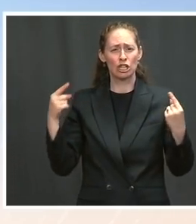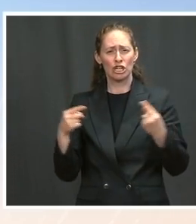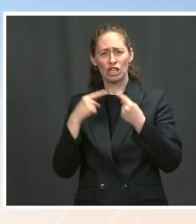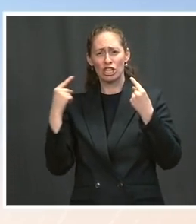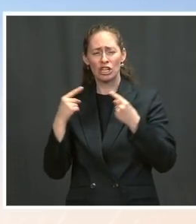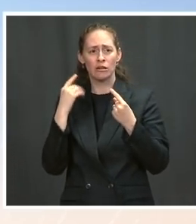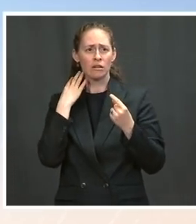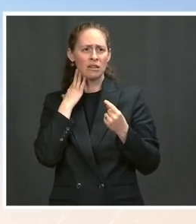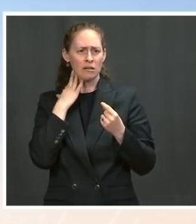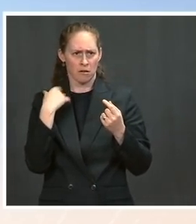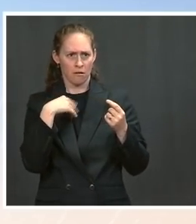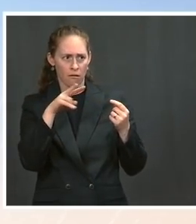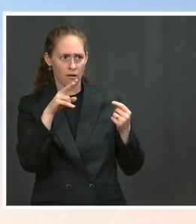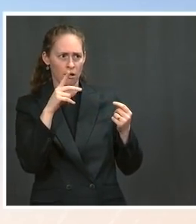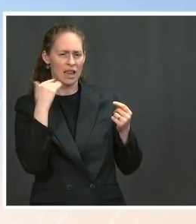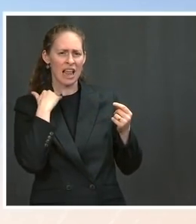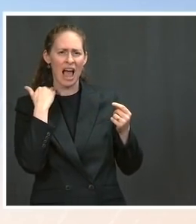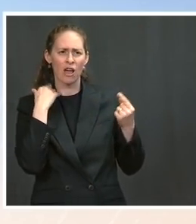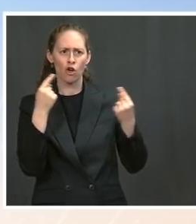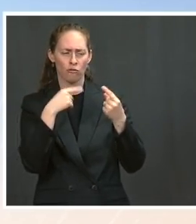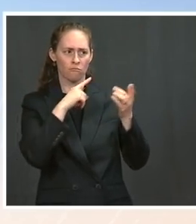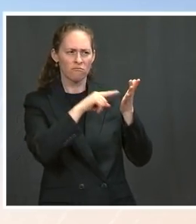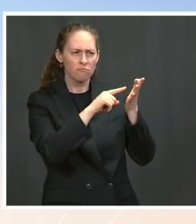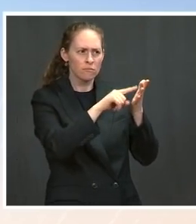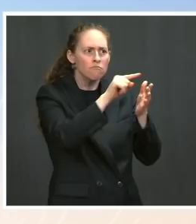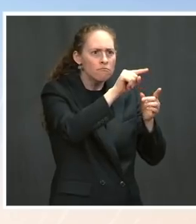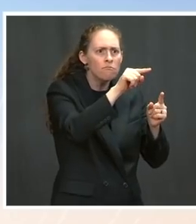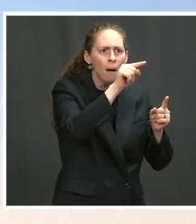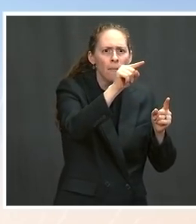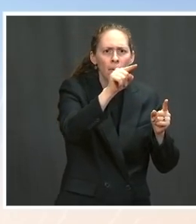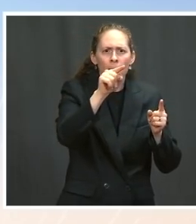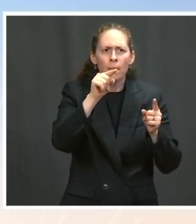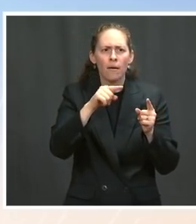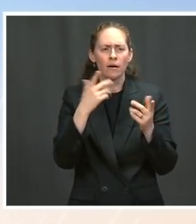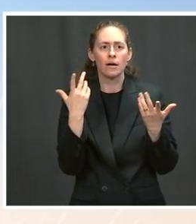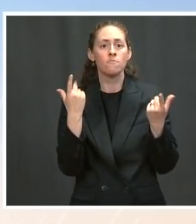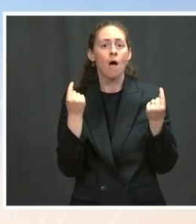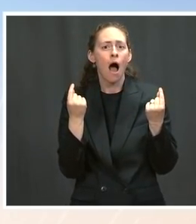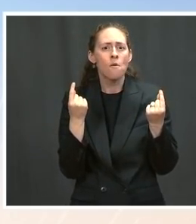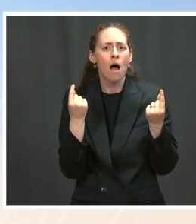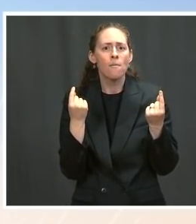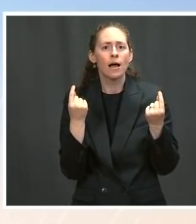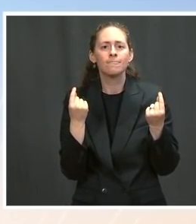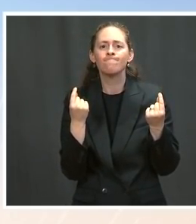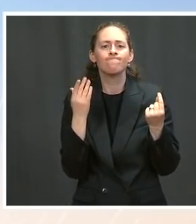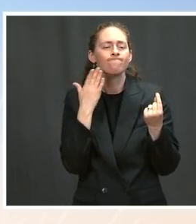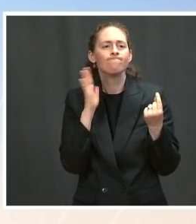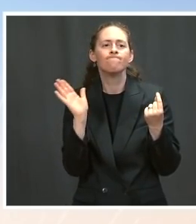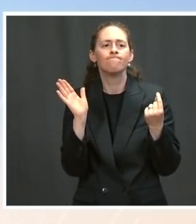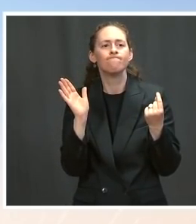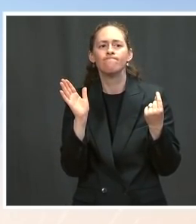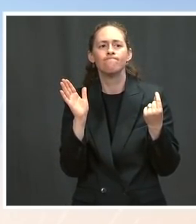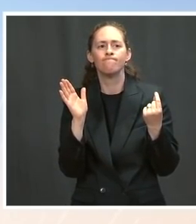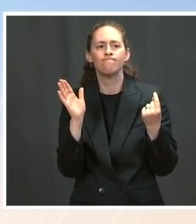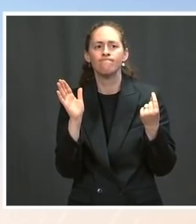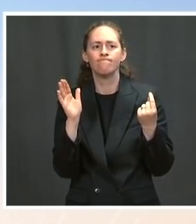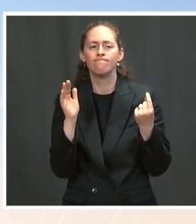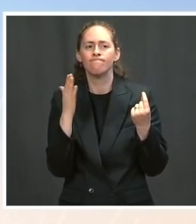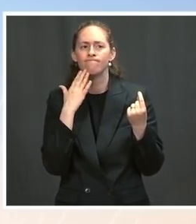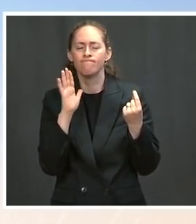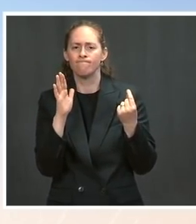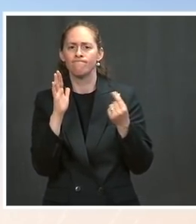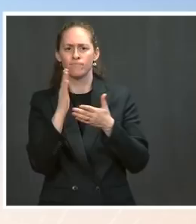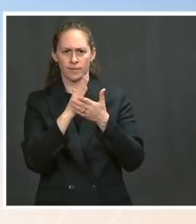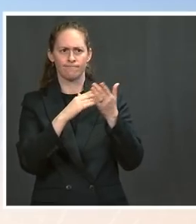point, at this moment, we don't know the cause of these incidents, which are both limited in nature and the vast majority of which have been reported